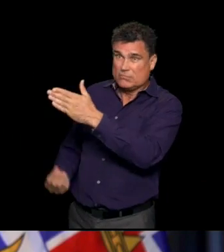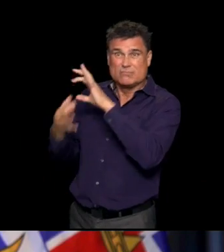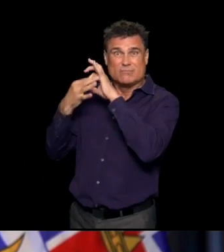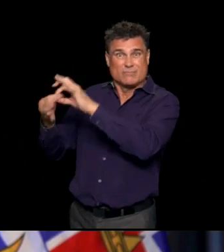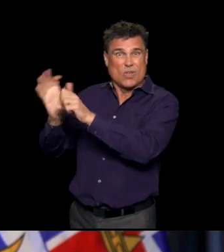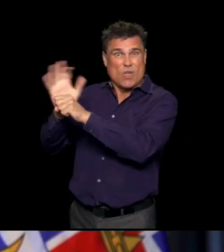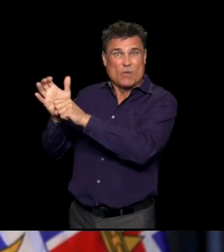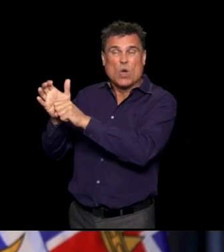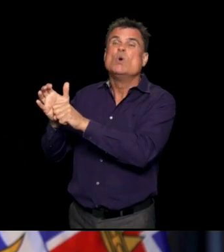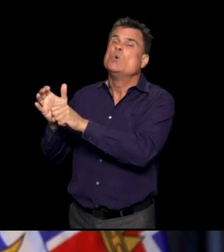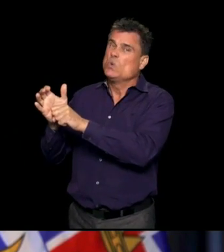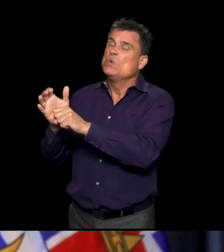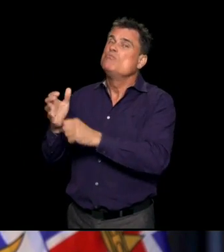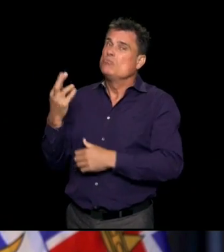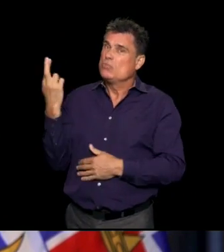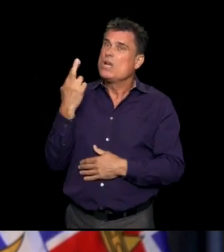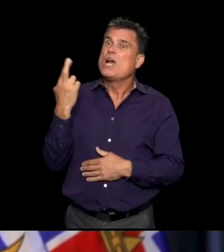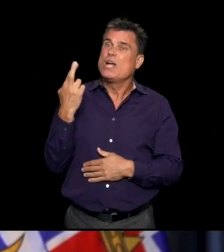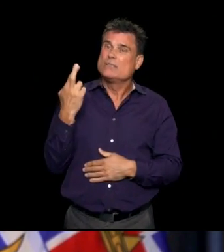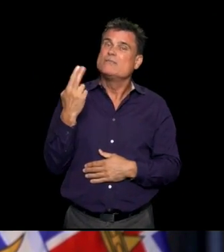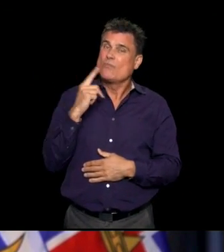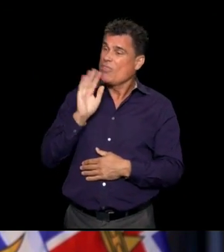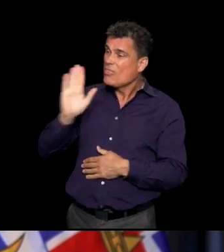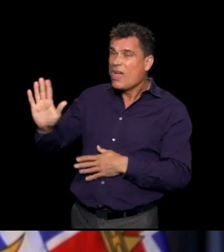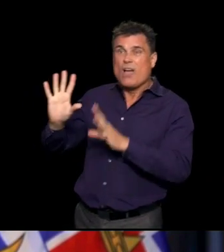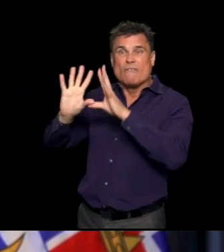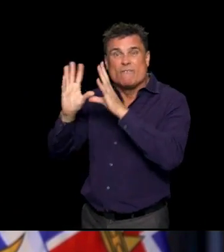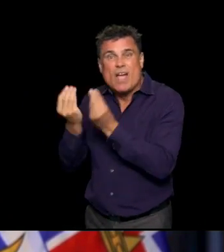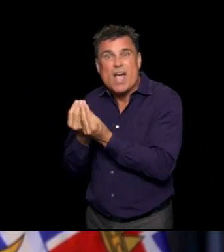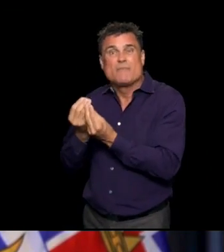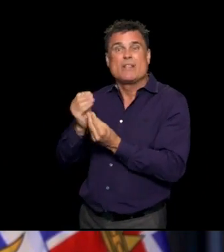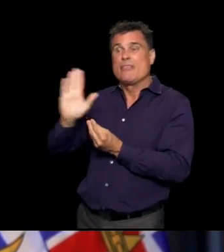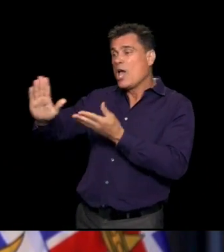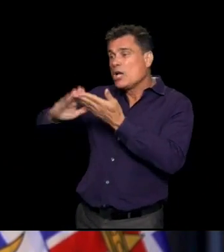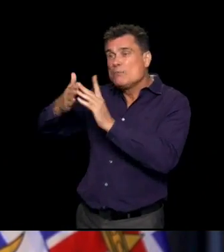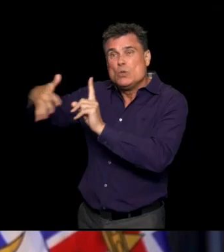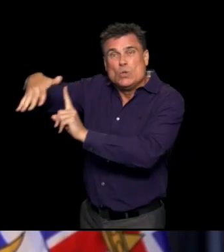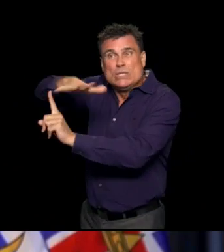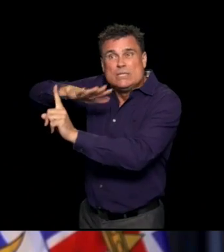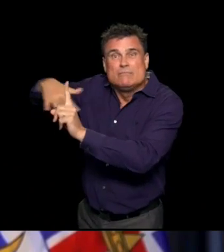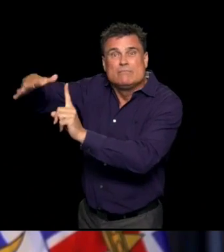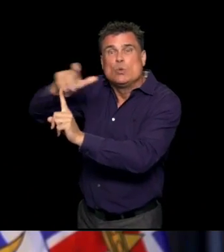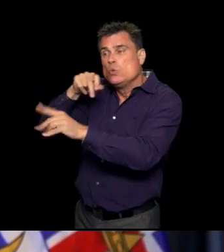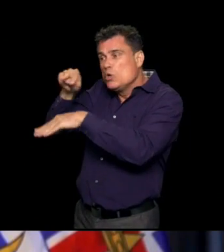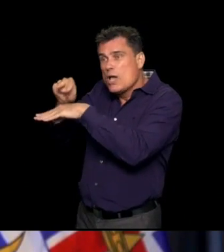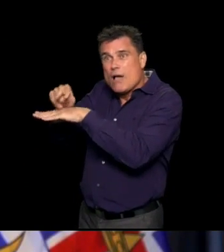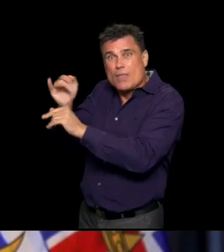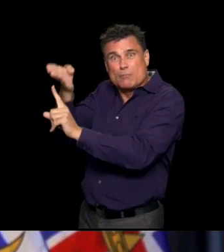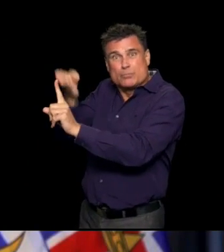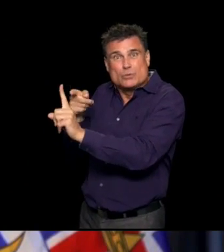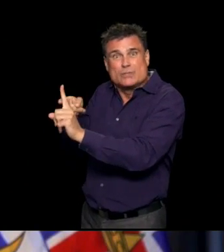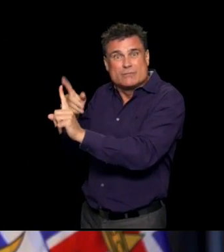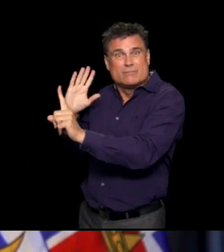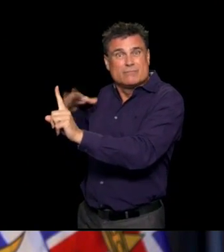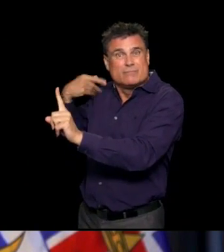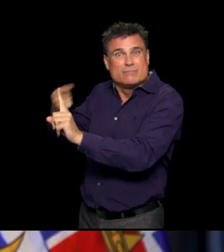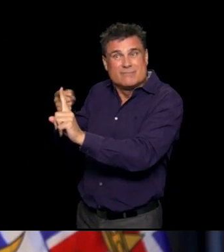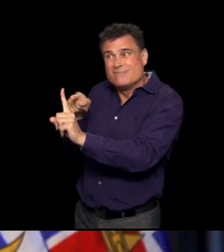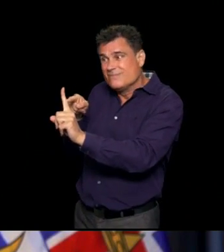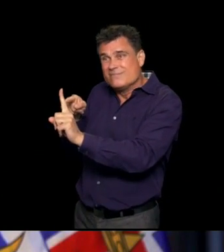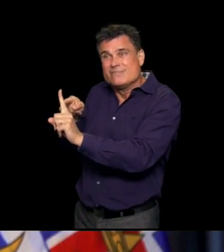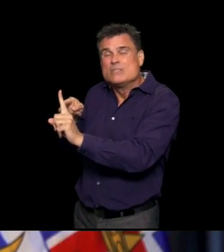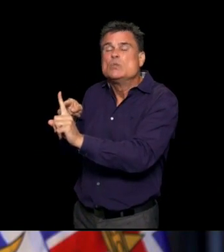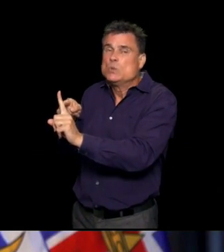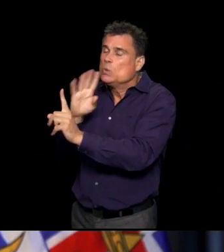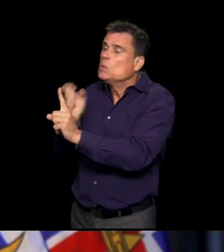passes away, the significance of that loss to their families, to their communities, to the people who have been taking care of them. It's a